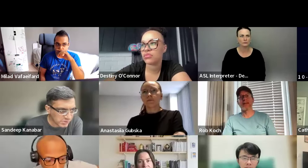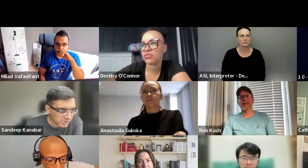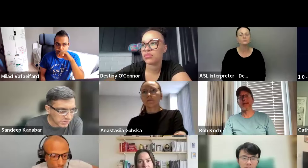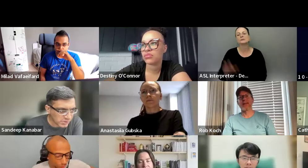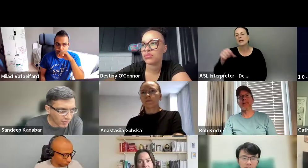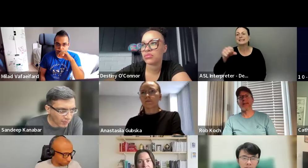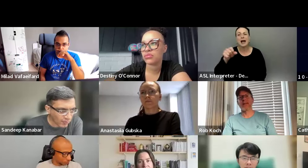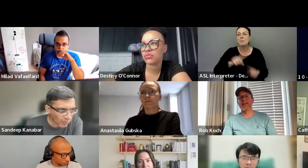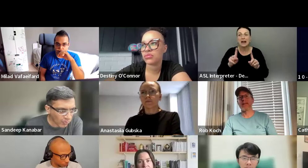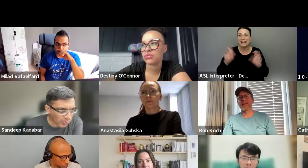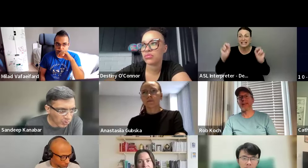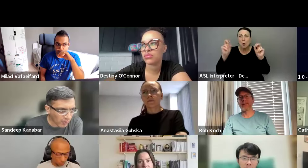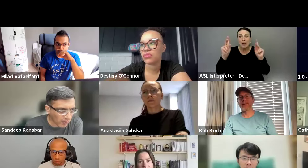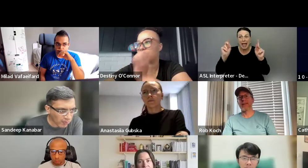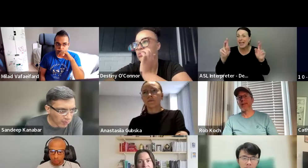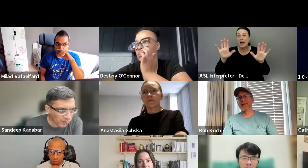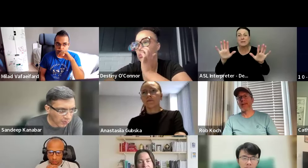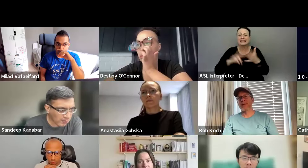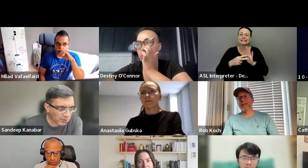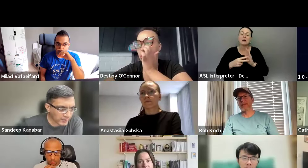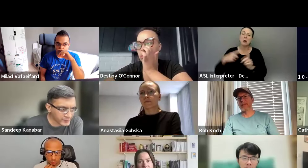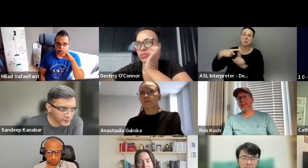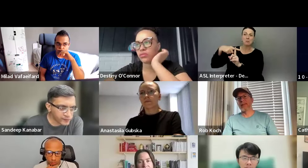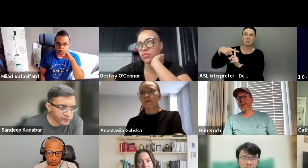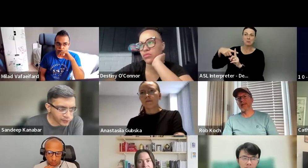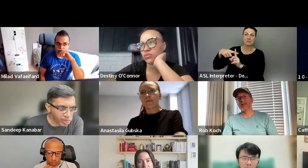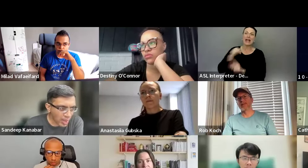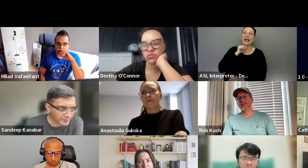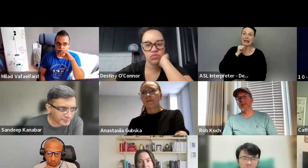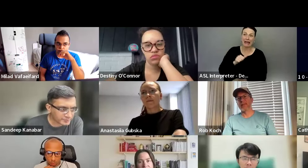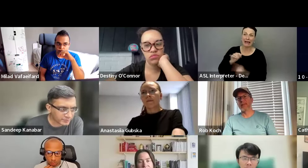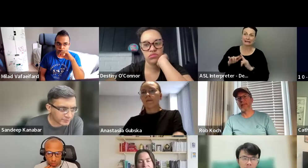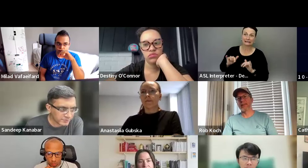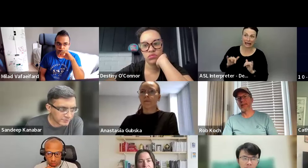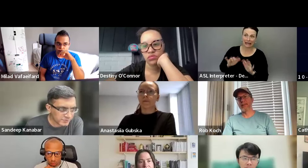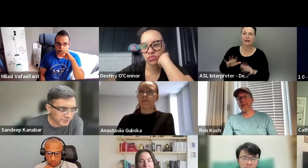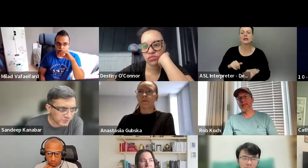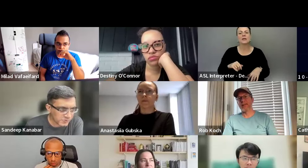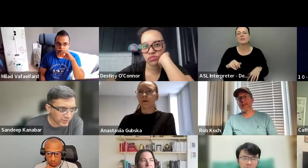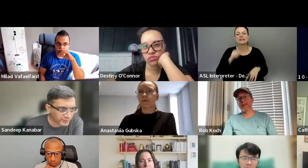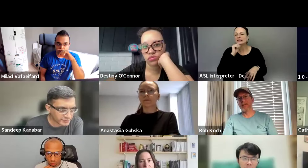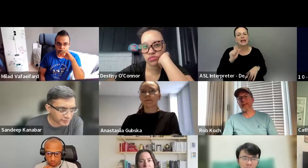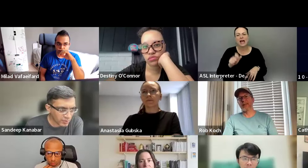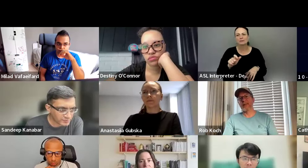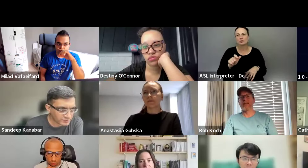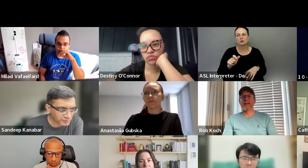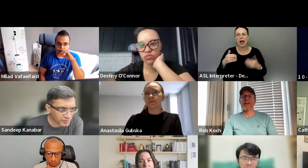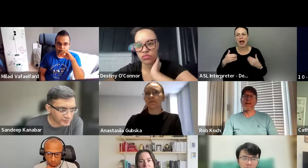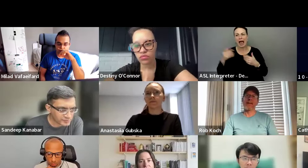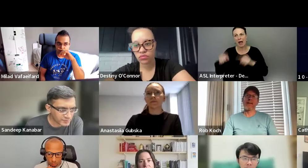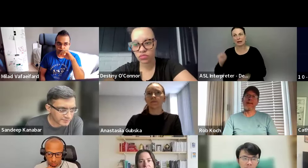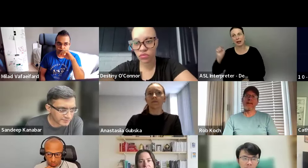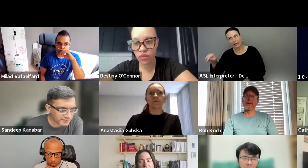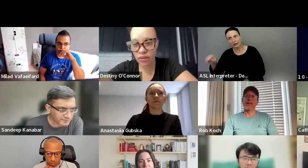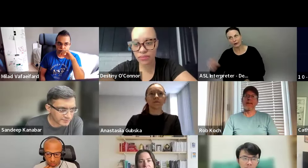Yeah. But it's, it's okay if it's, I think like the good thing about the async is that it doesn't have to happen here and there. Right. So